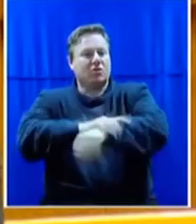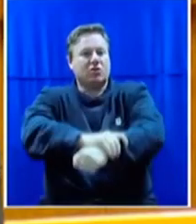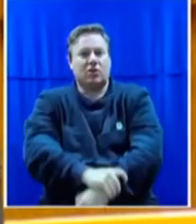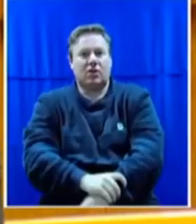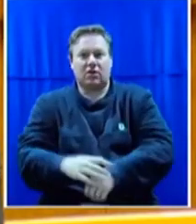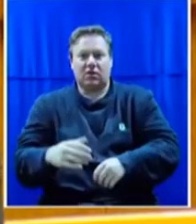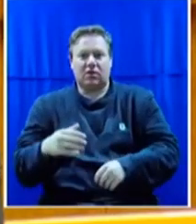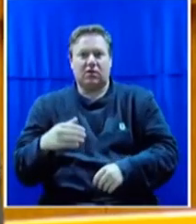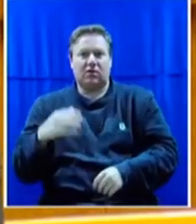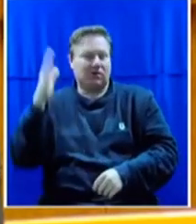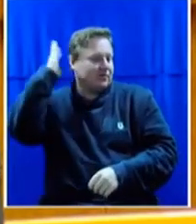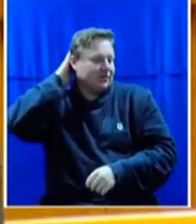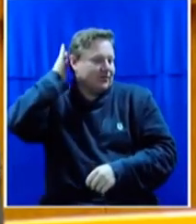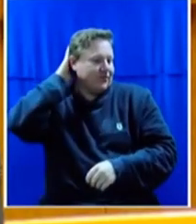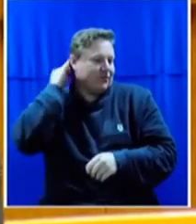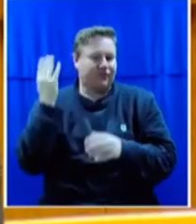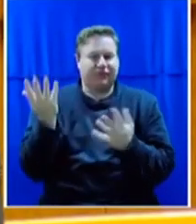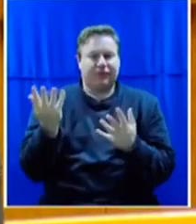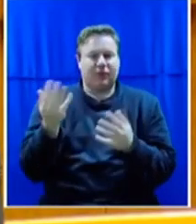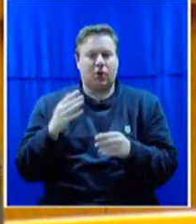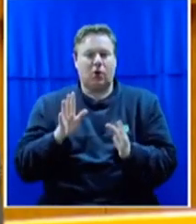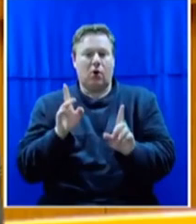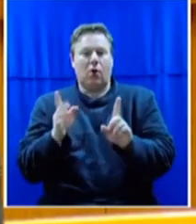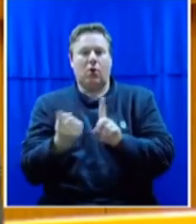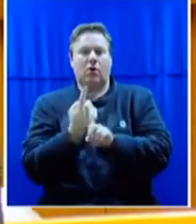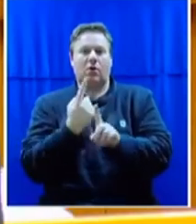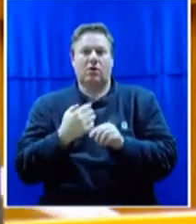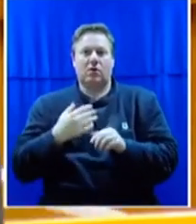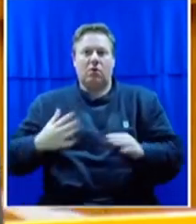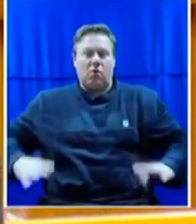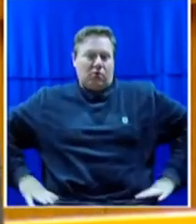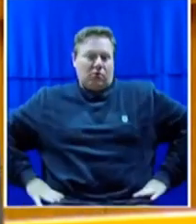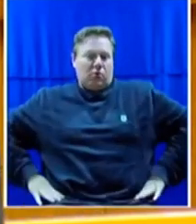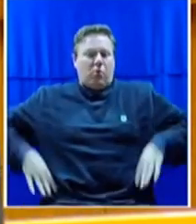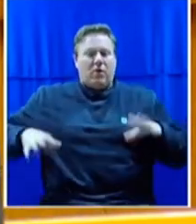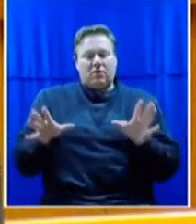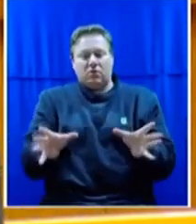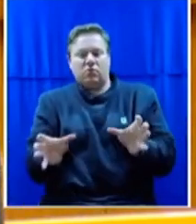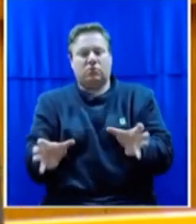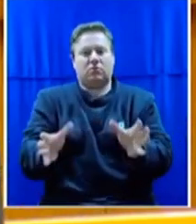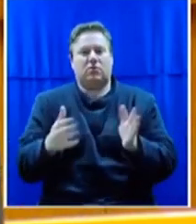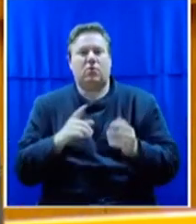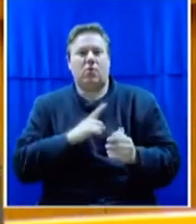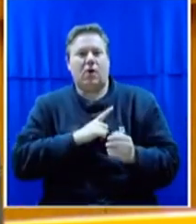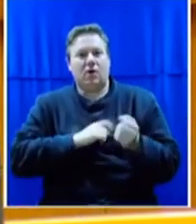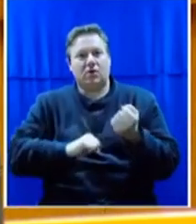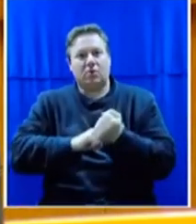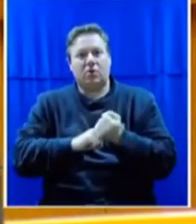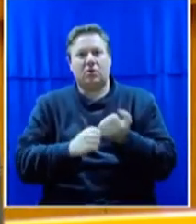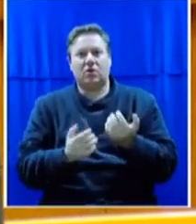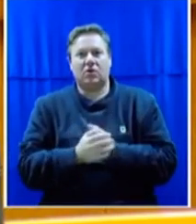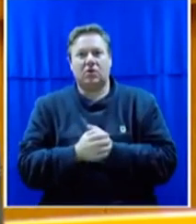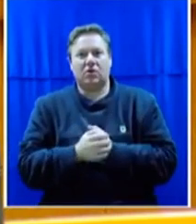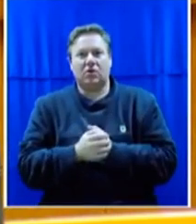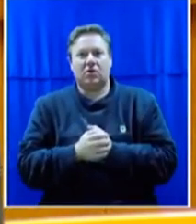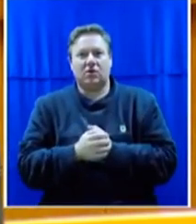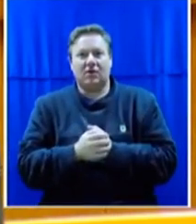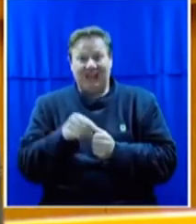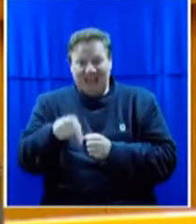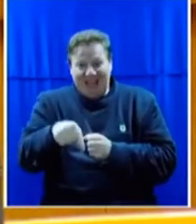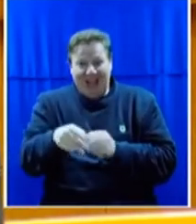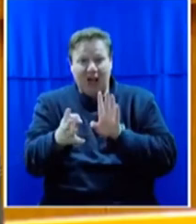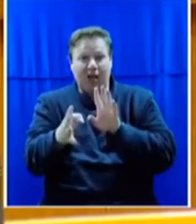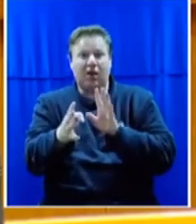touching my hair or moving past me and grabbing my waist because they need support. Even here in this corridors